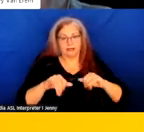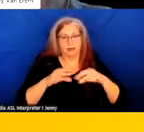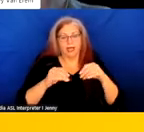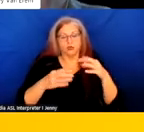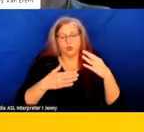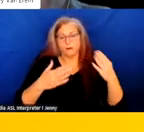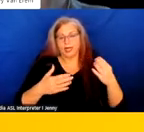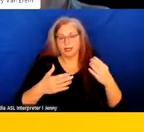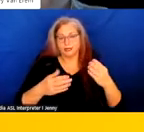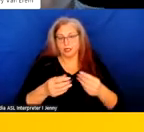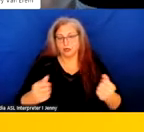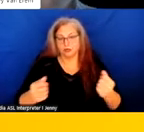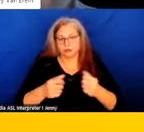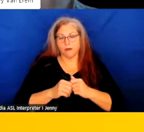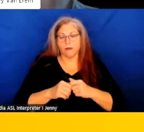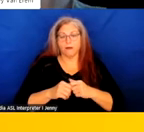solutions.